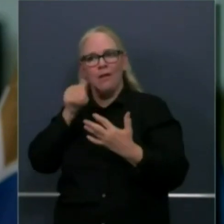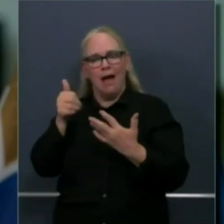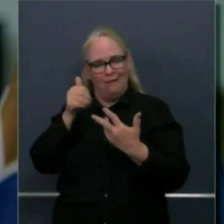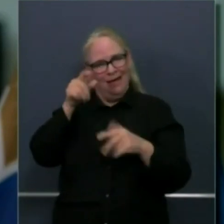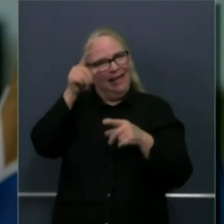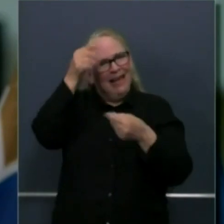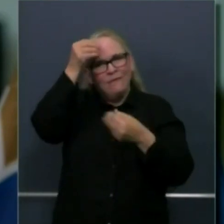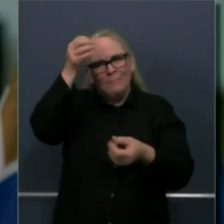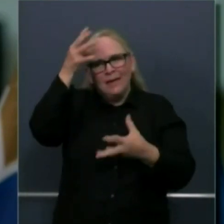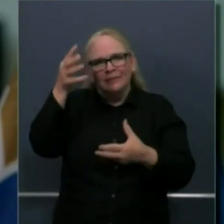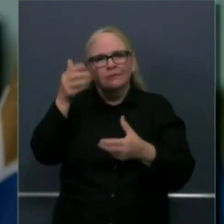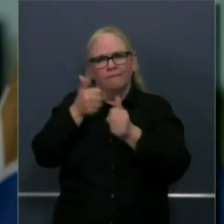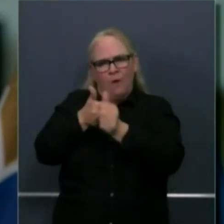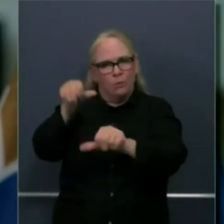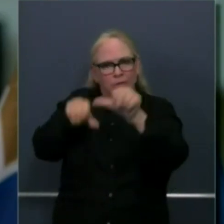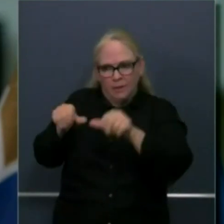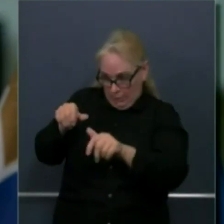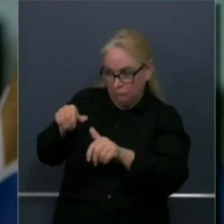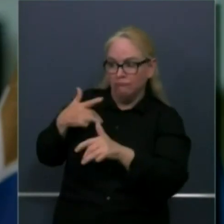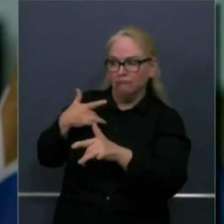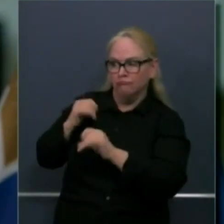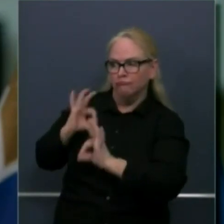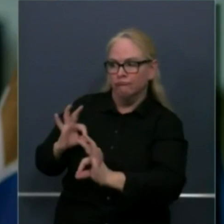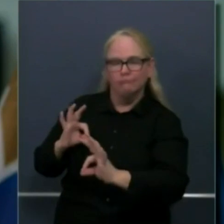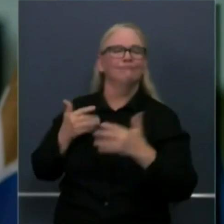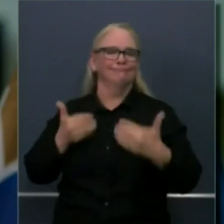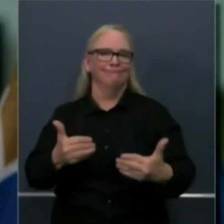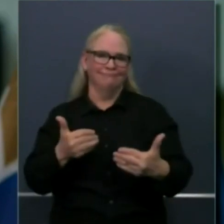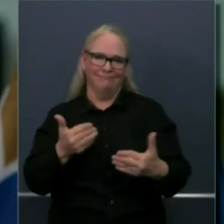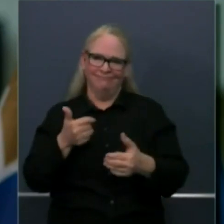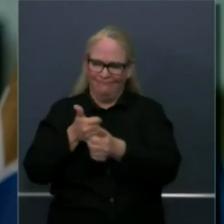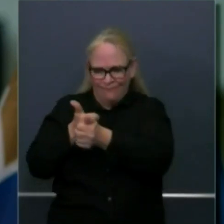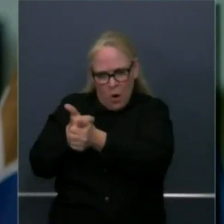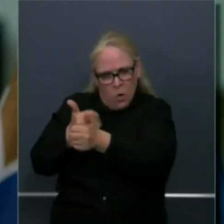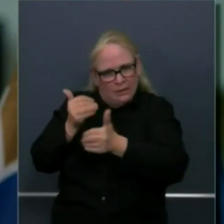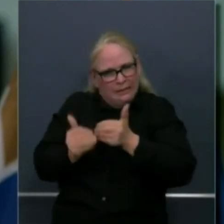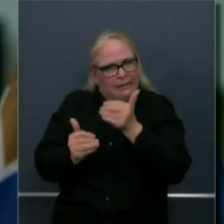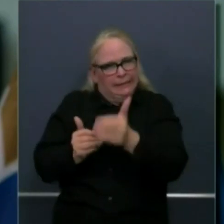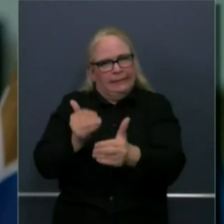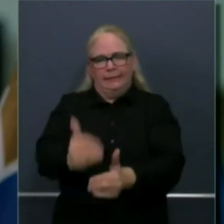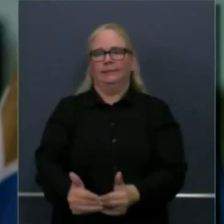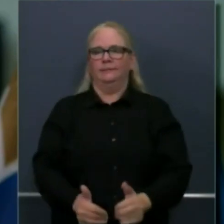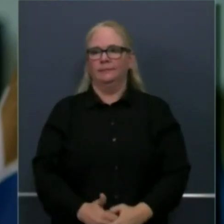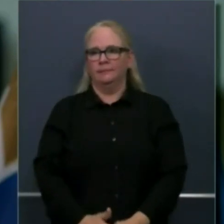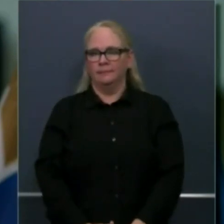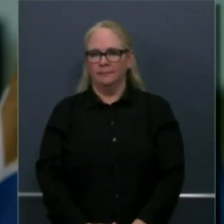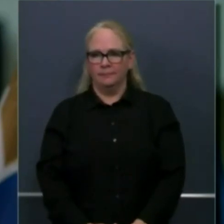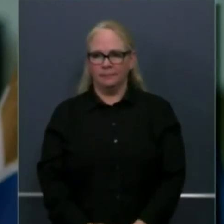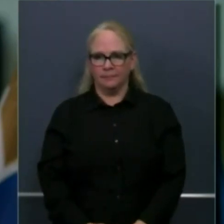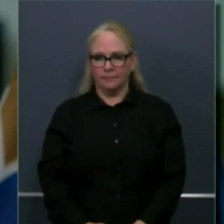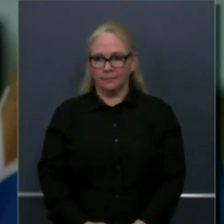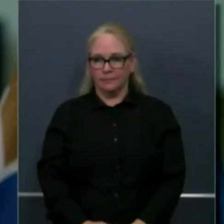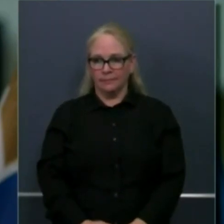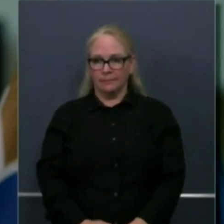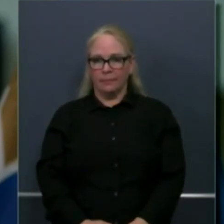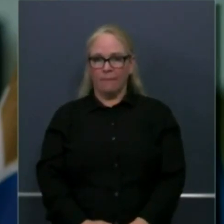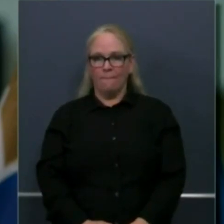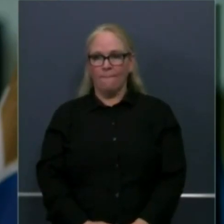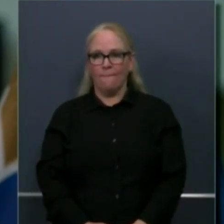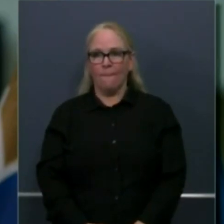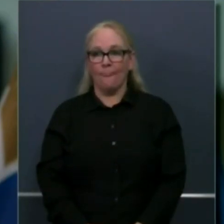accordingly today as I was clear we would